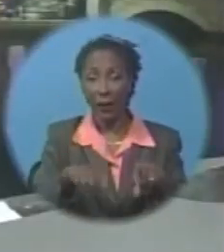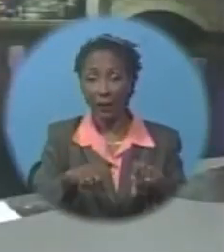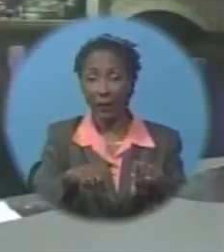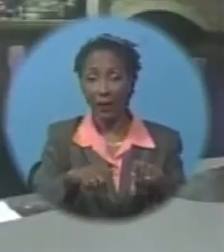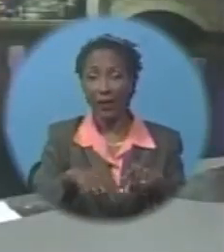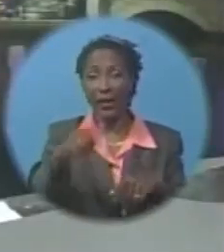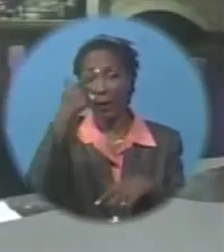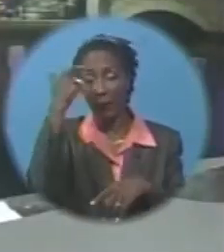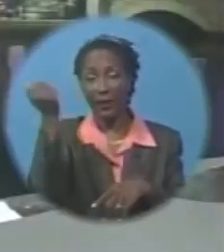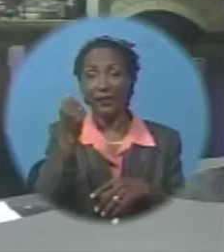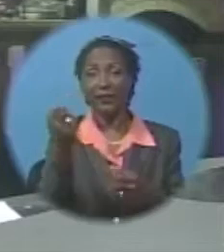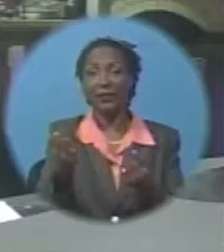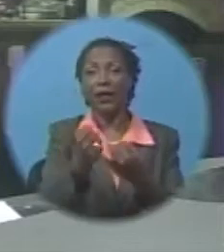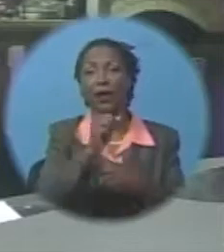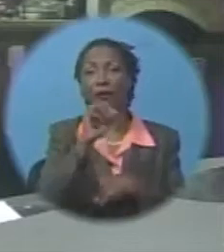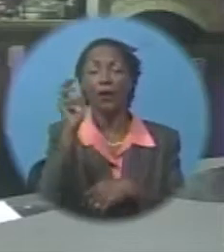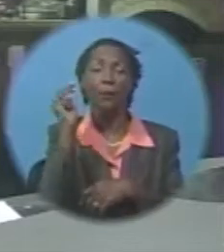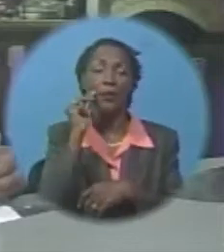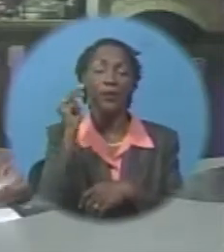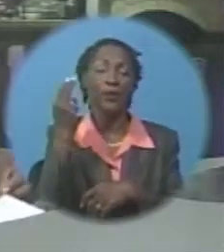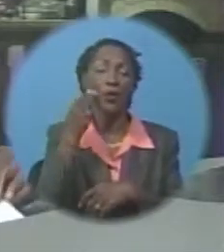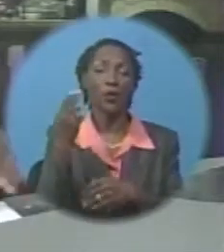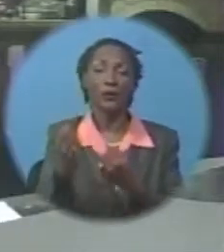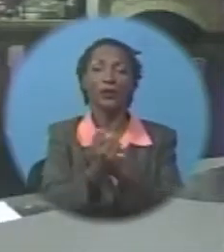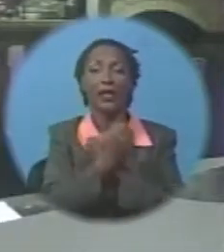Holder to see the island's development optimized.